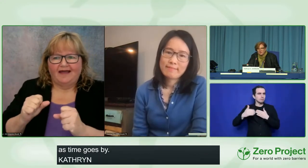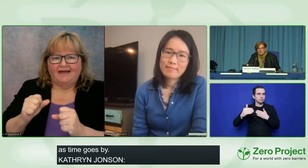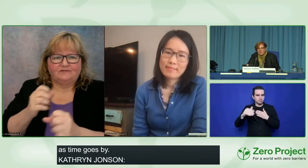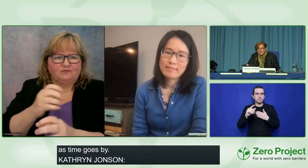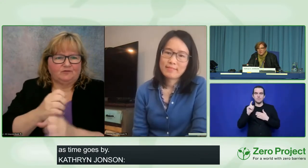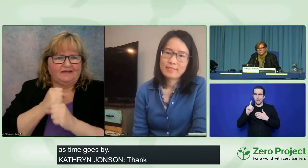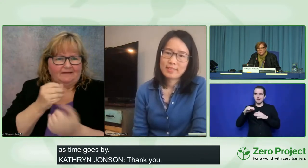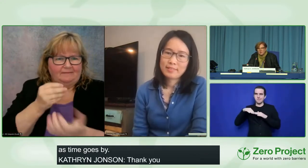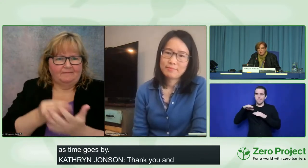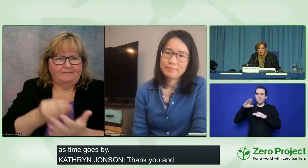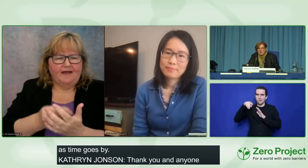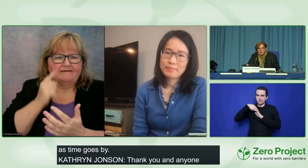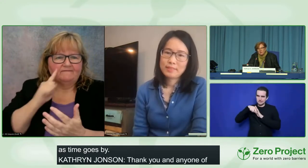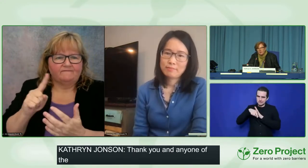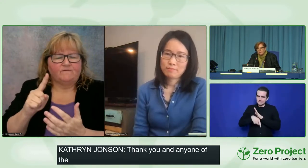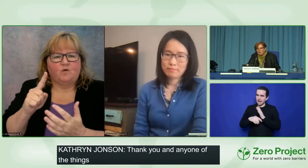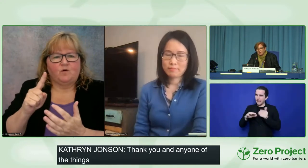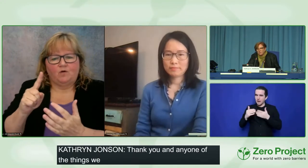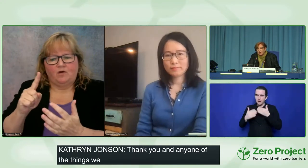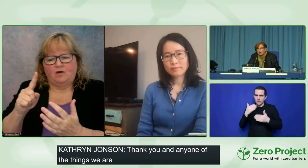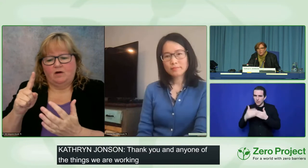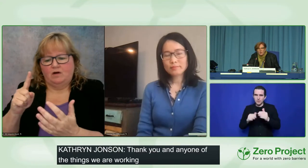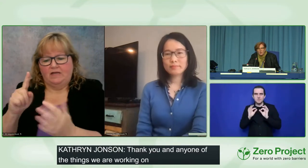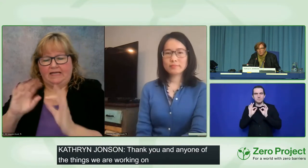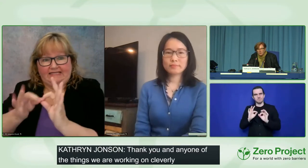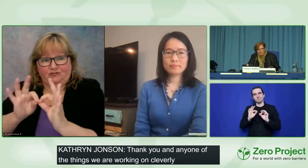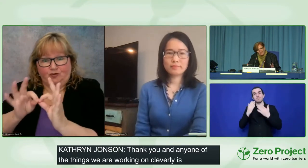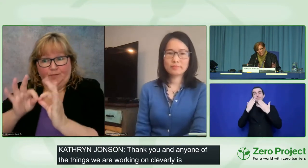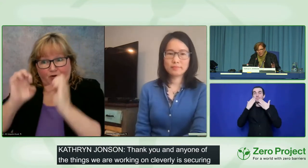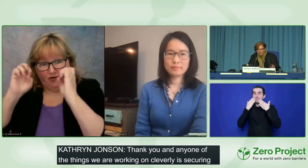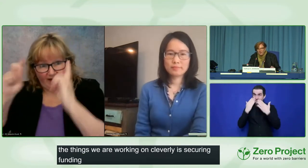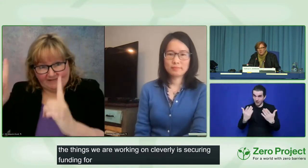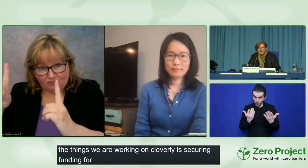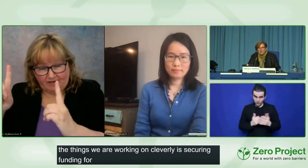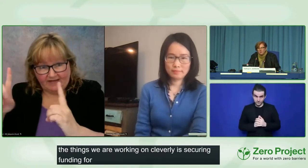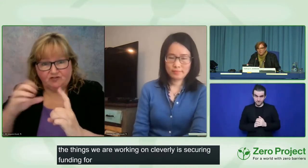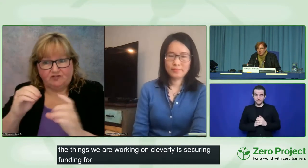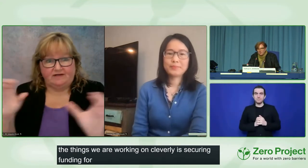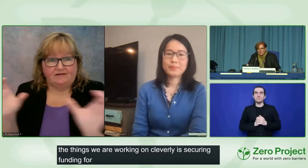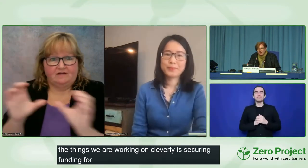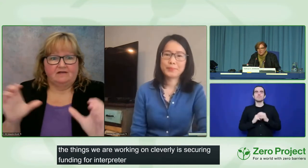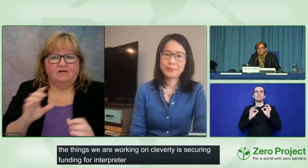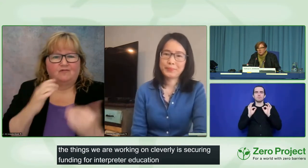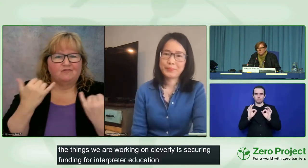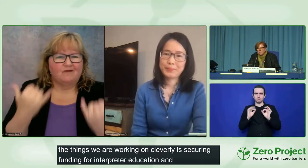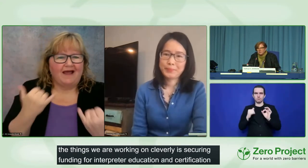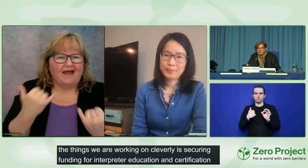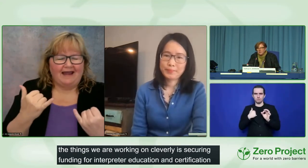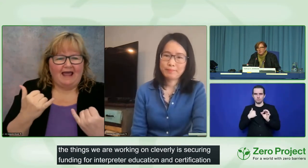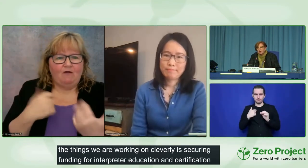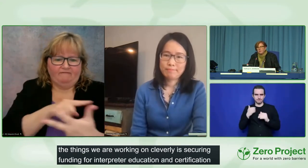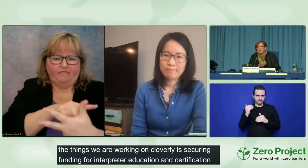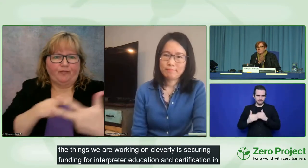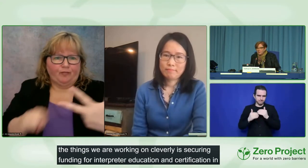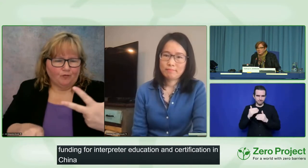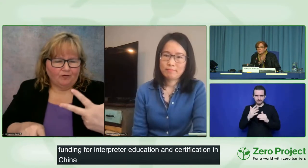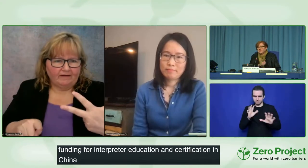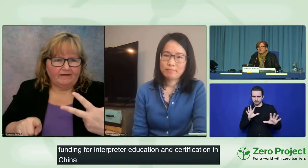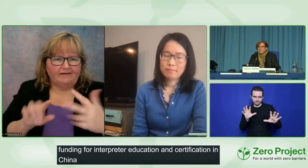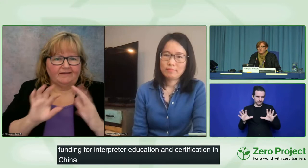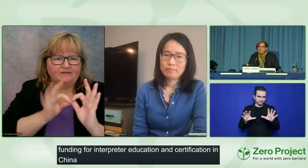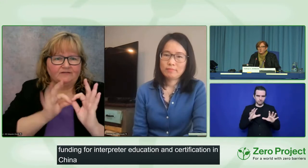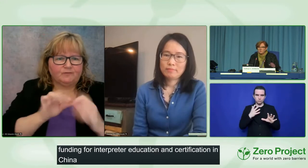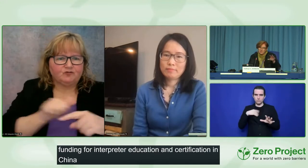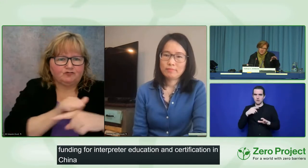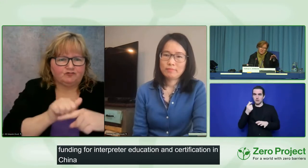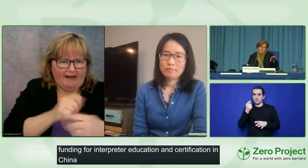and certification in China. Currently, there are three highly qualified interpreter education programs. But we aspire